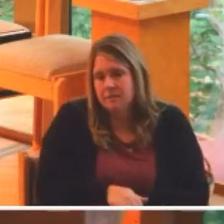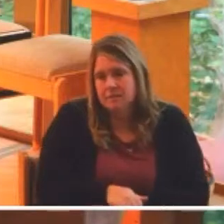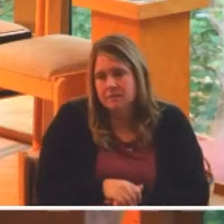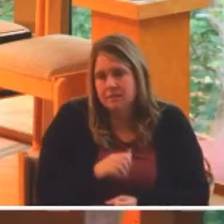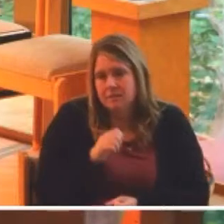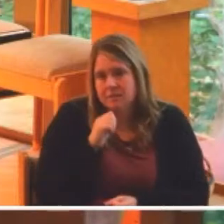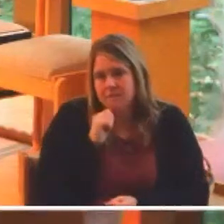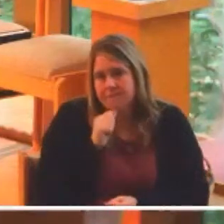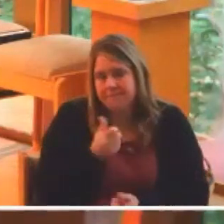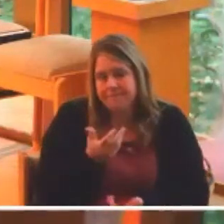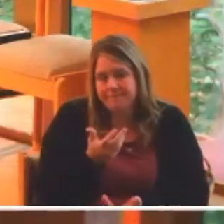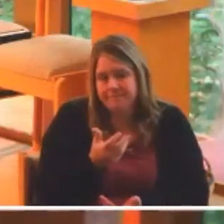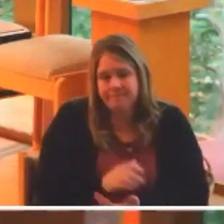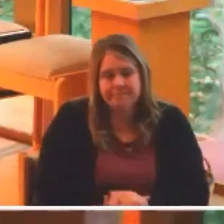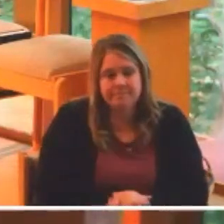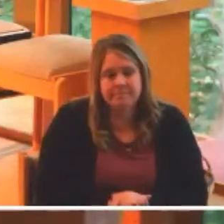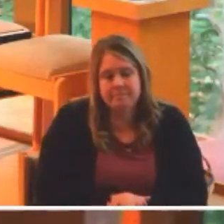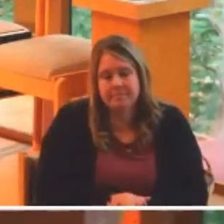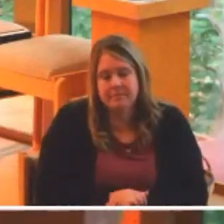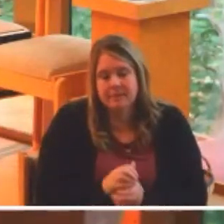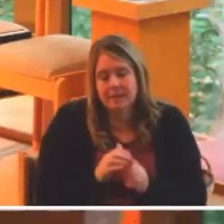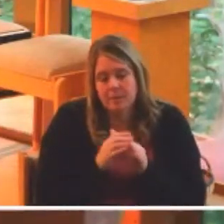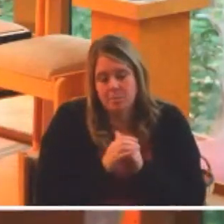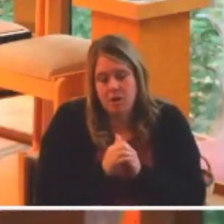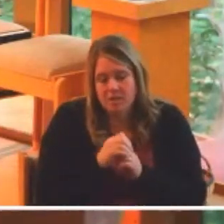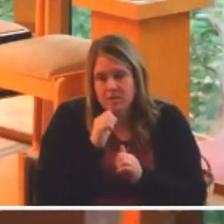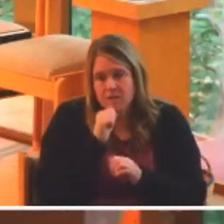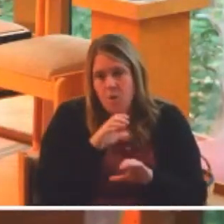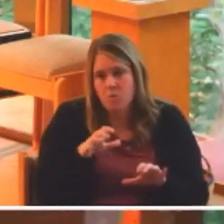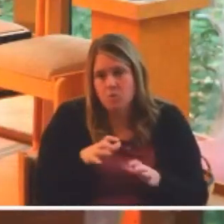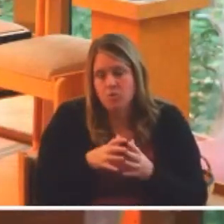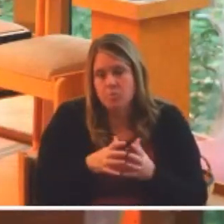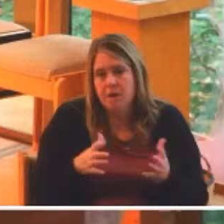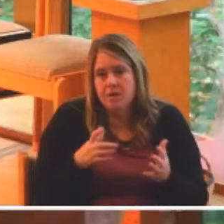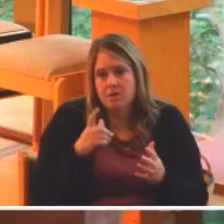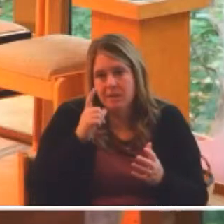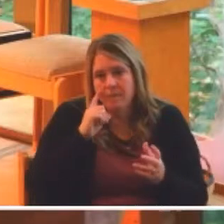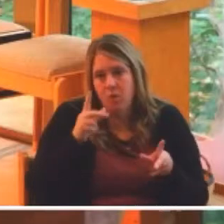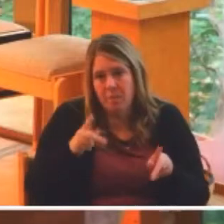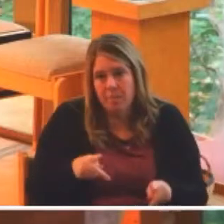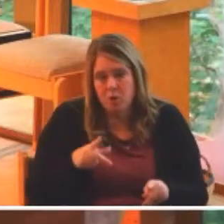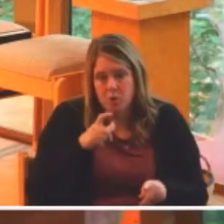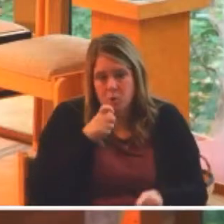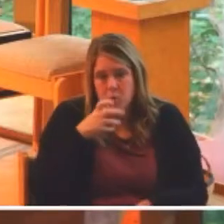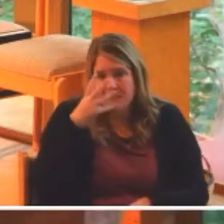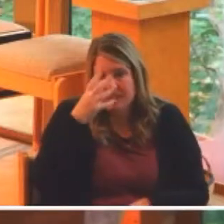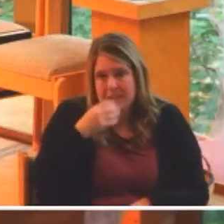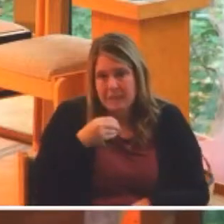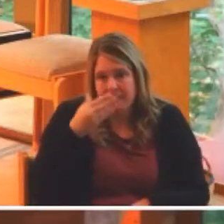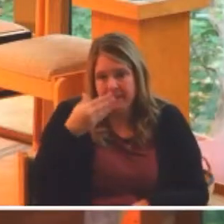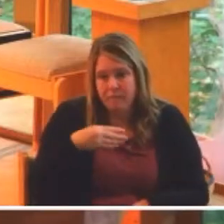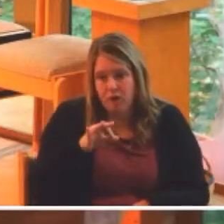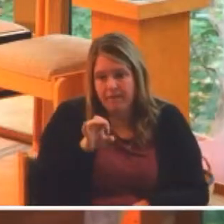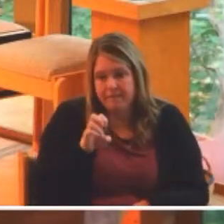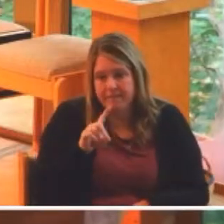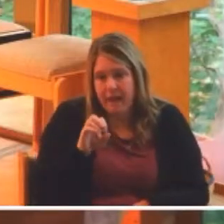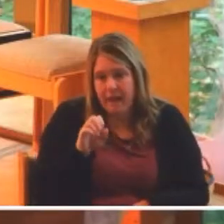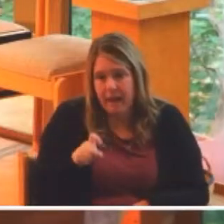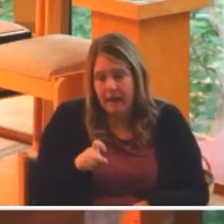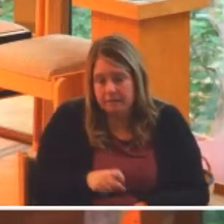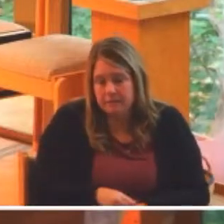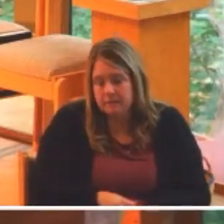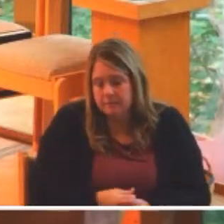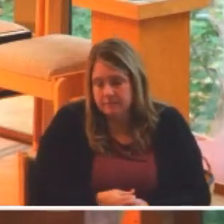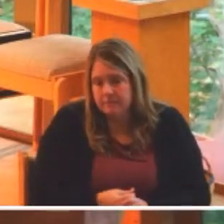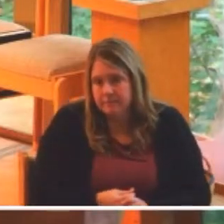stick. Prayer doesn't do very much for the person under the awning of the FedEx store. It doesn't do very much for the single mother that